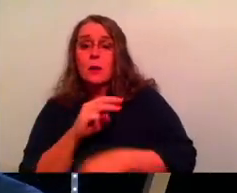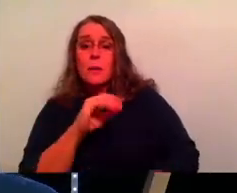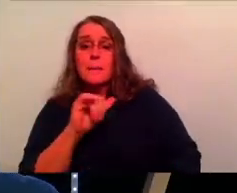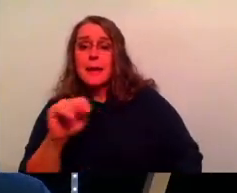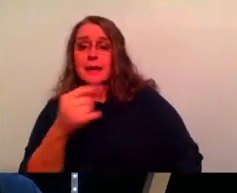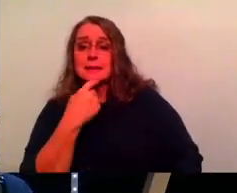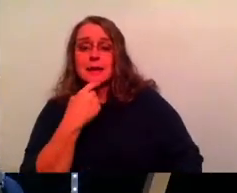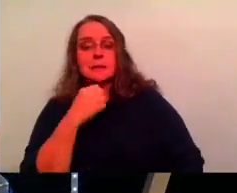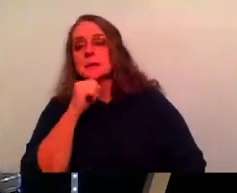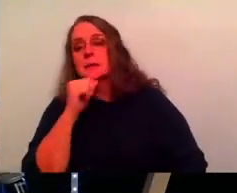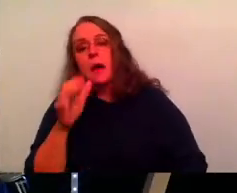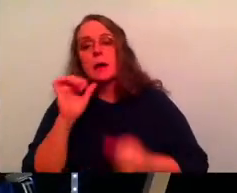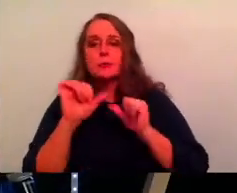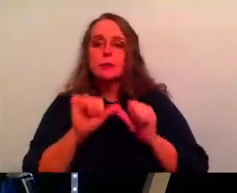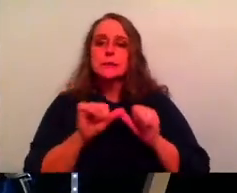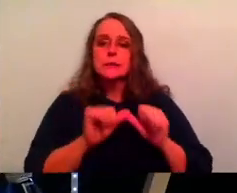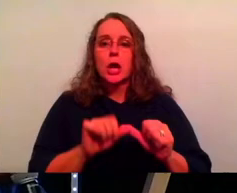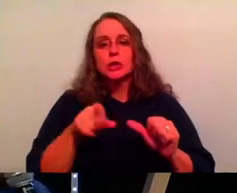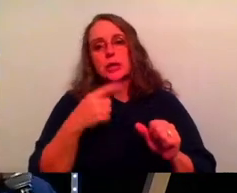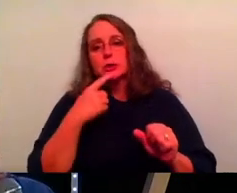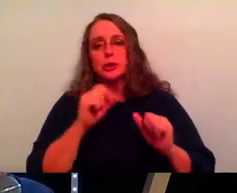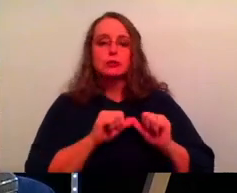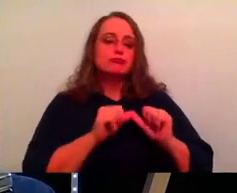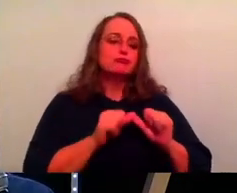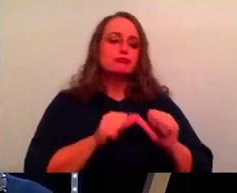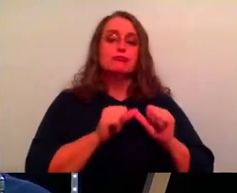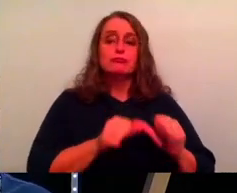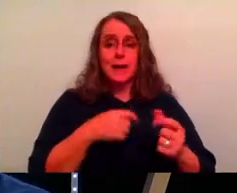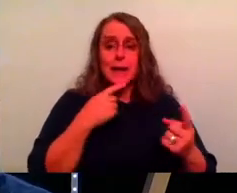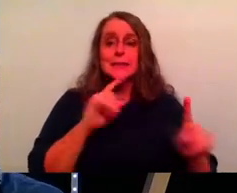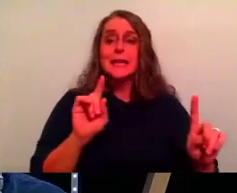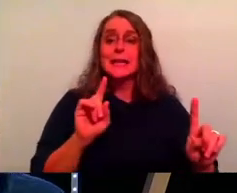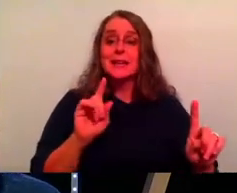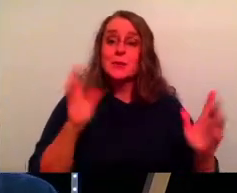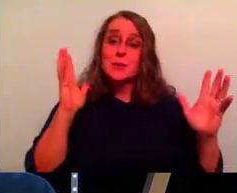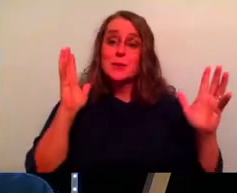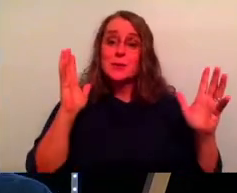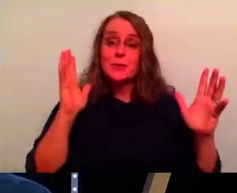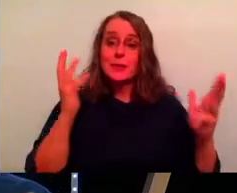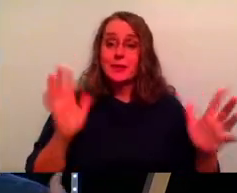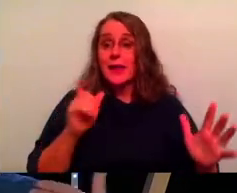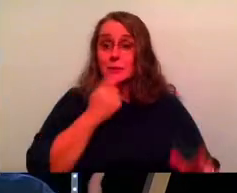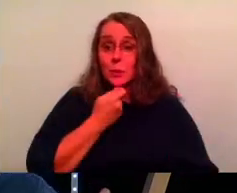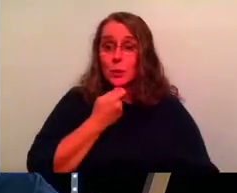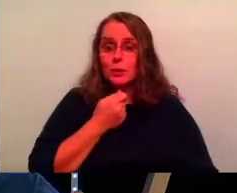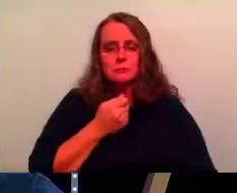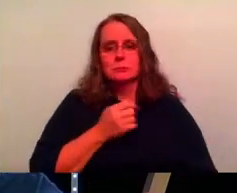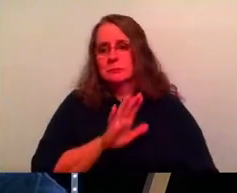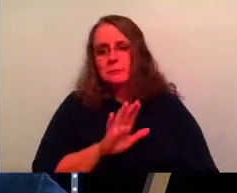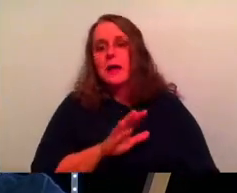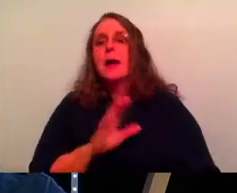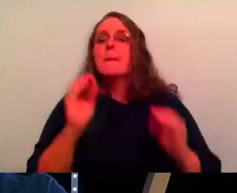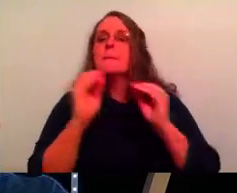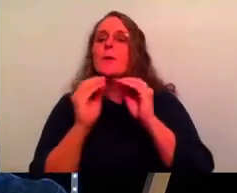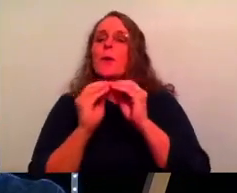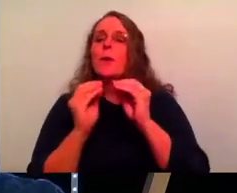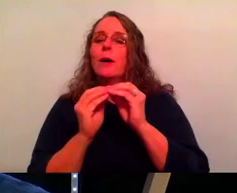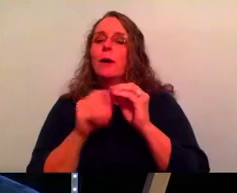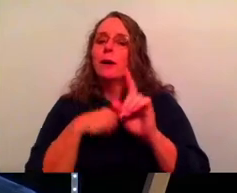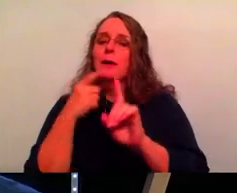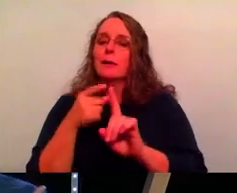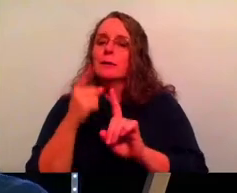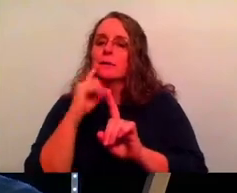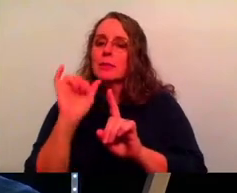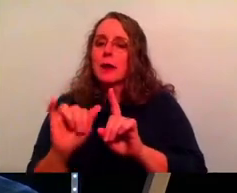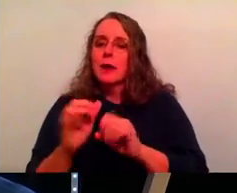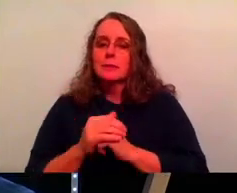not just for pressing on sake, right? We don't just move forward to say, I did it. You know what Woo. It's like, that's cool. But it's like, ultimately there's God has more for us in that